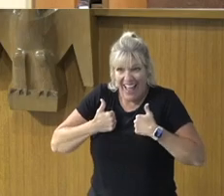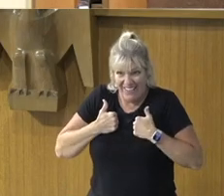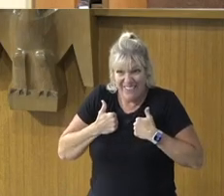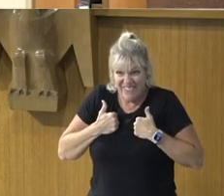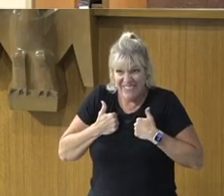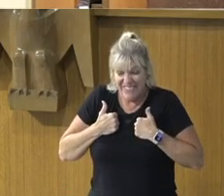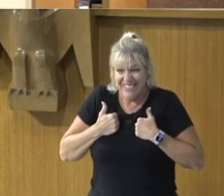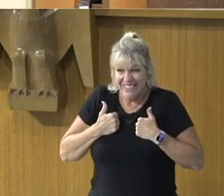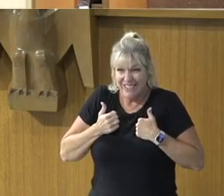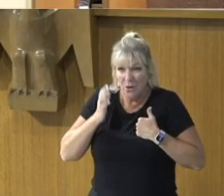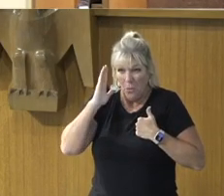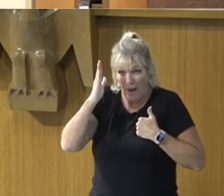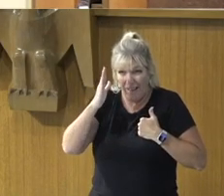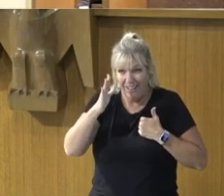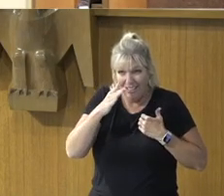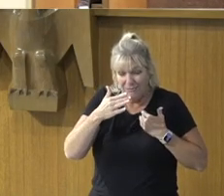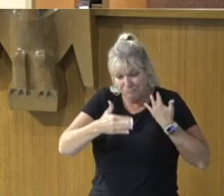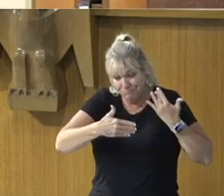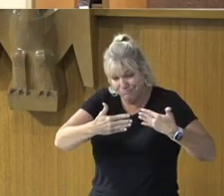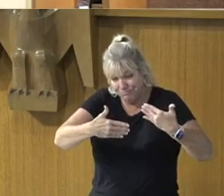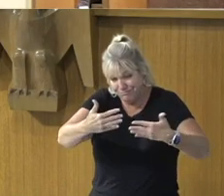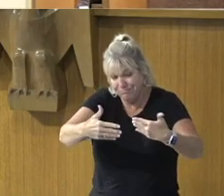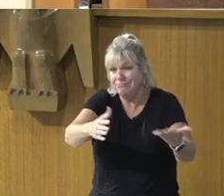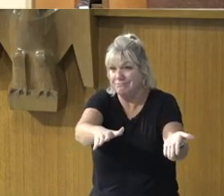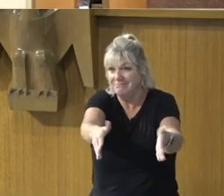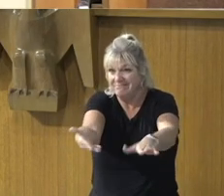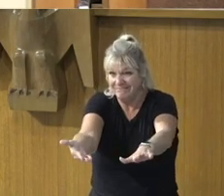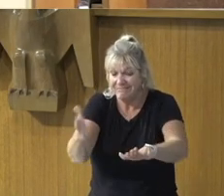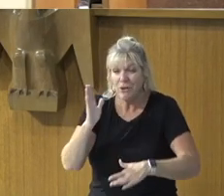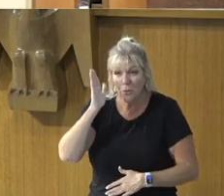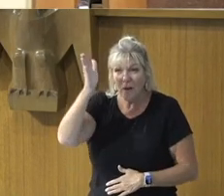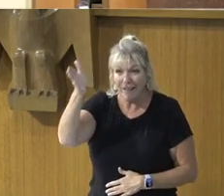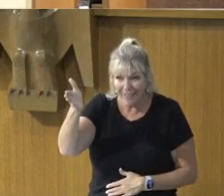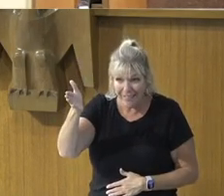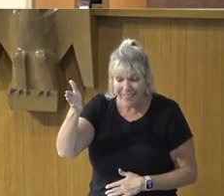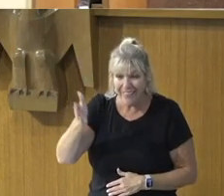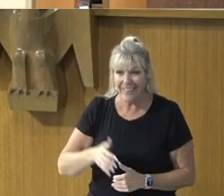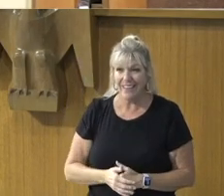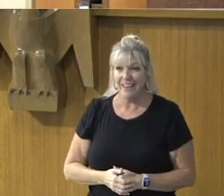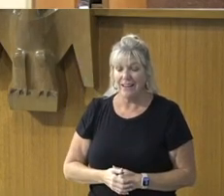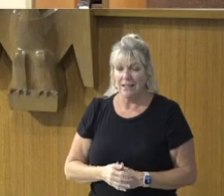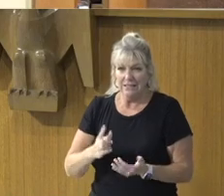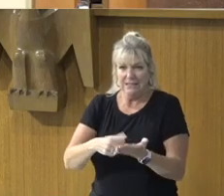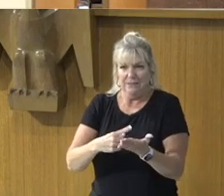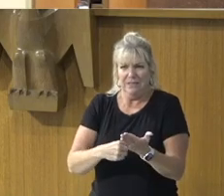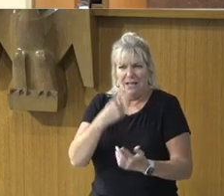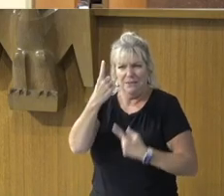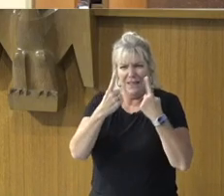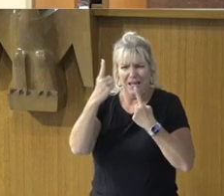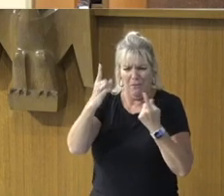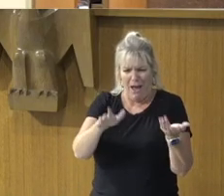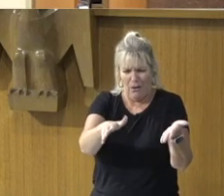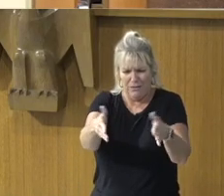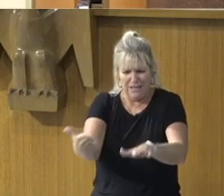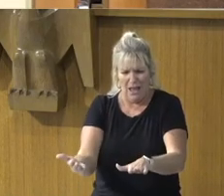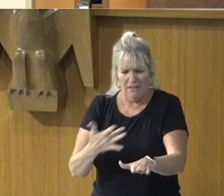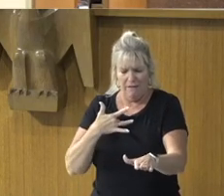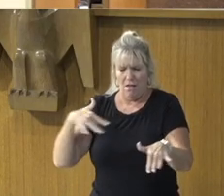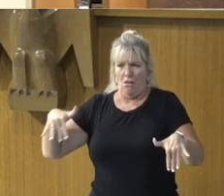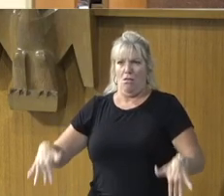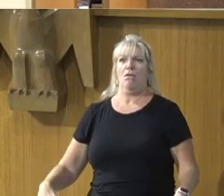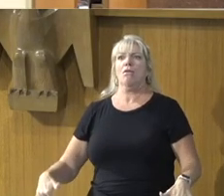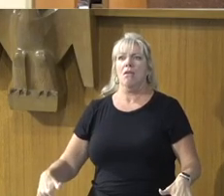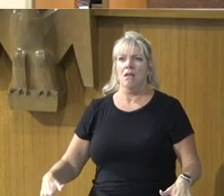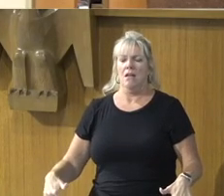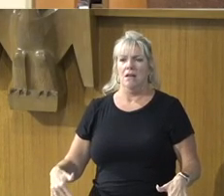of death, Well, That can be a totally, Disabling thing, Then